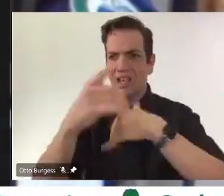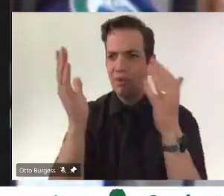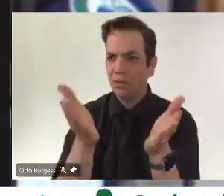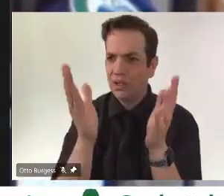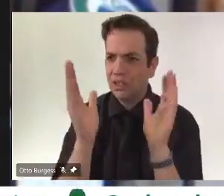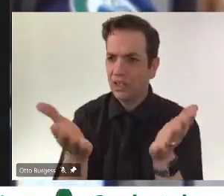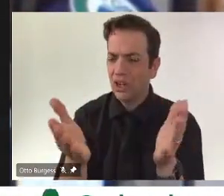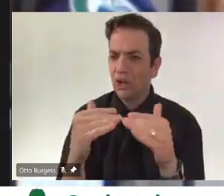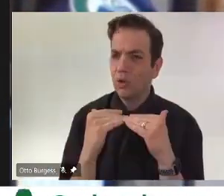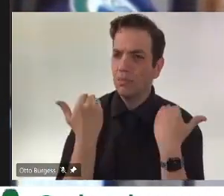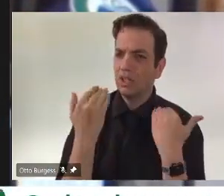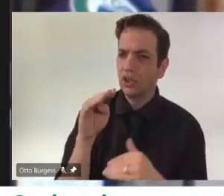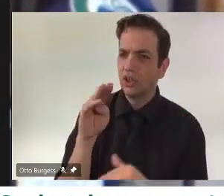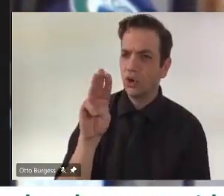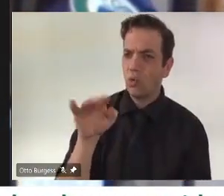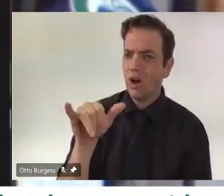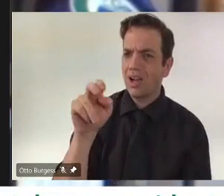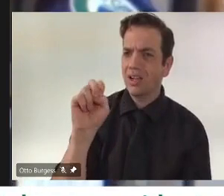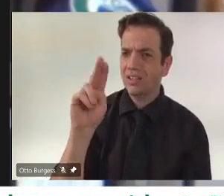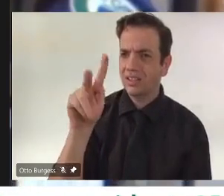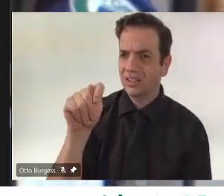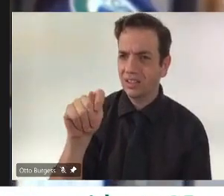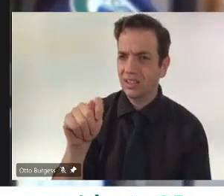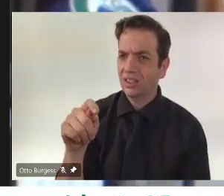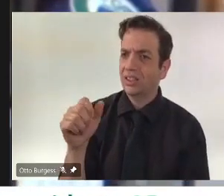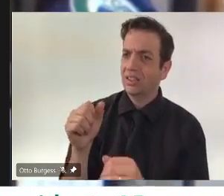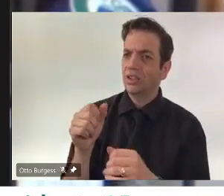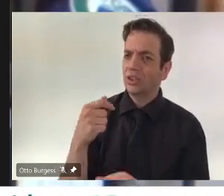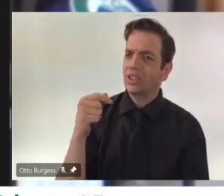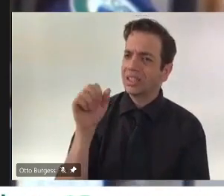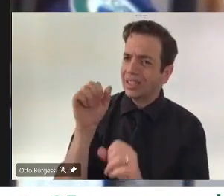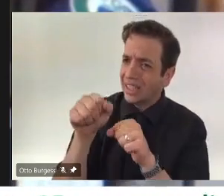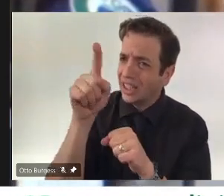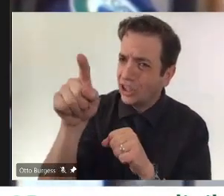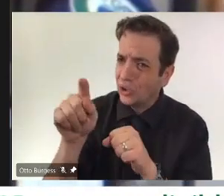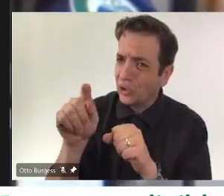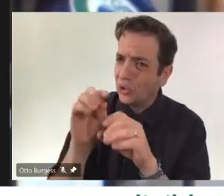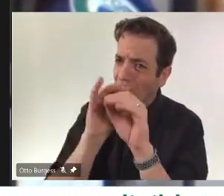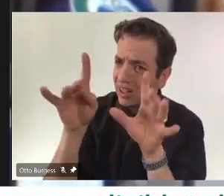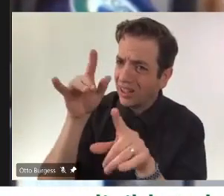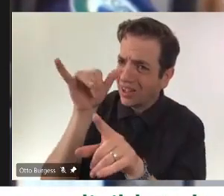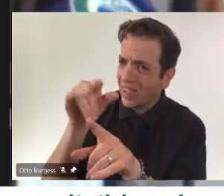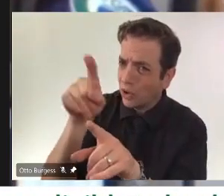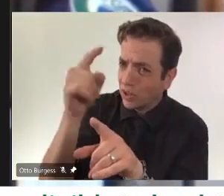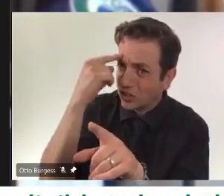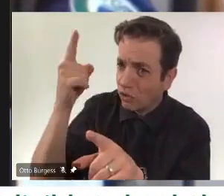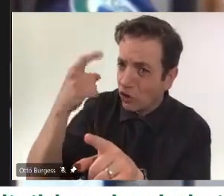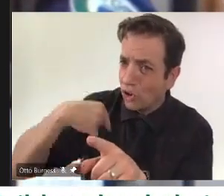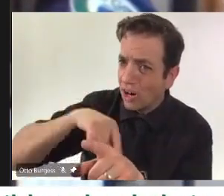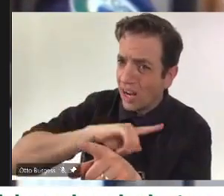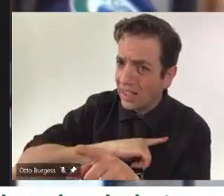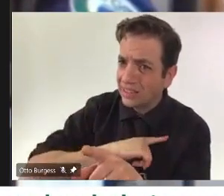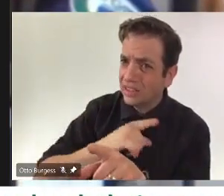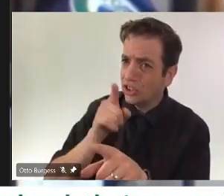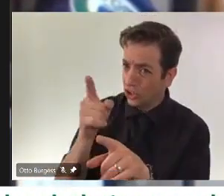to do. So can we have further clarification from the government if it's created a position related to those matters?